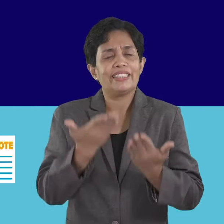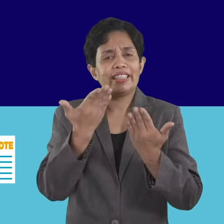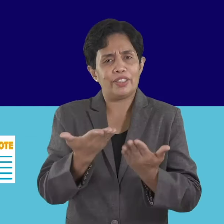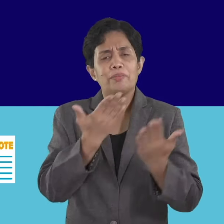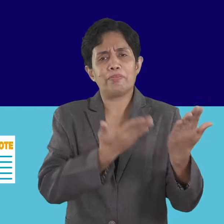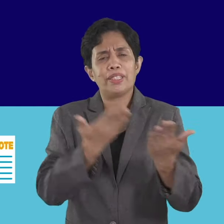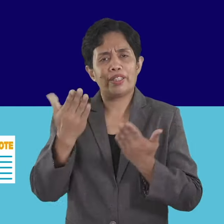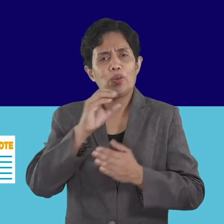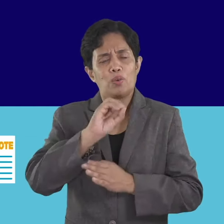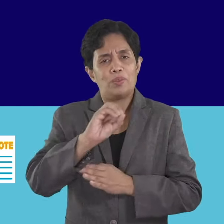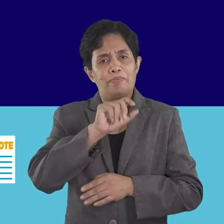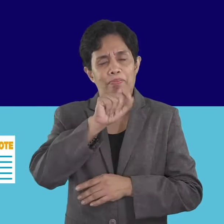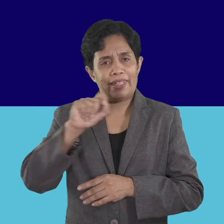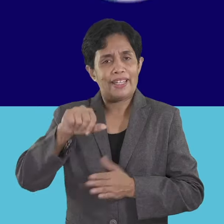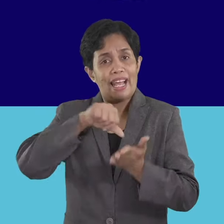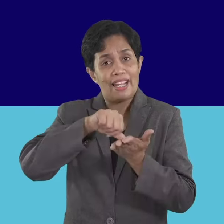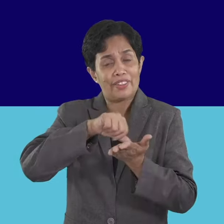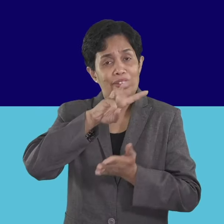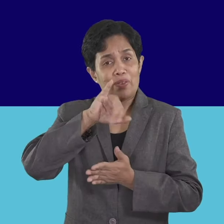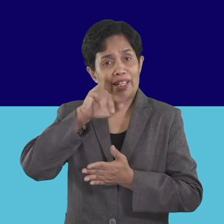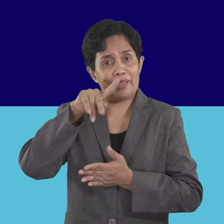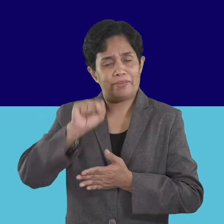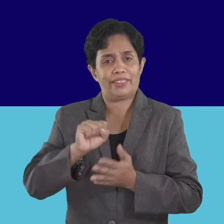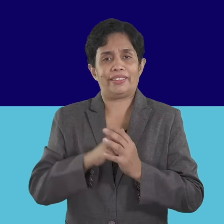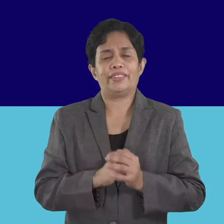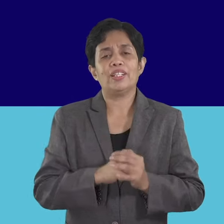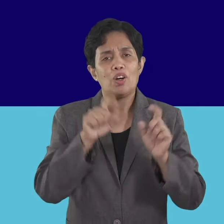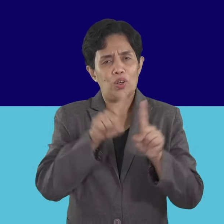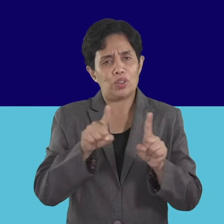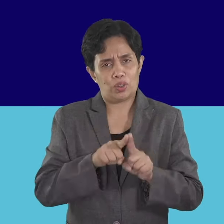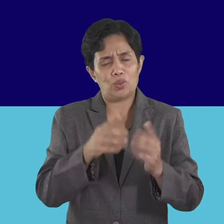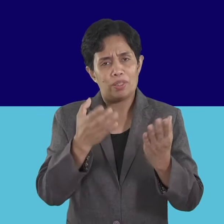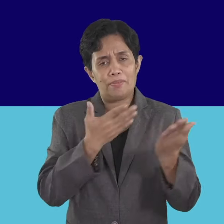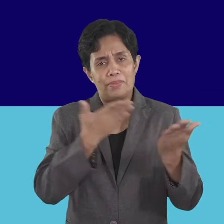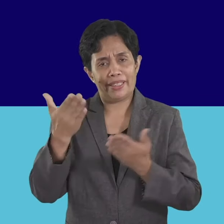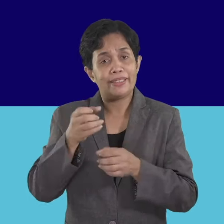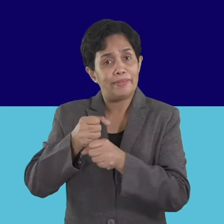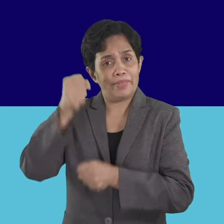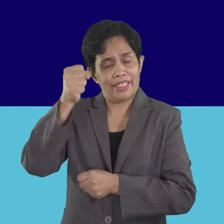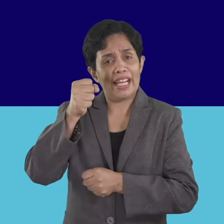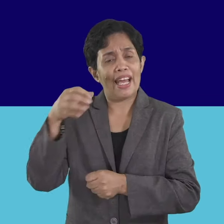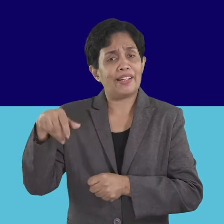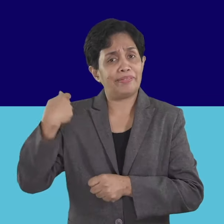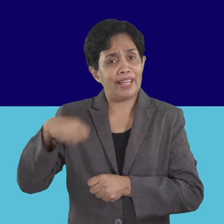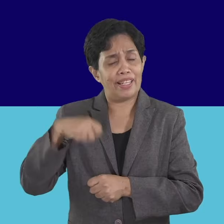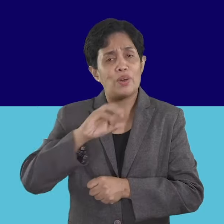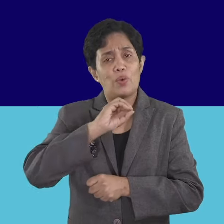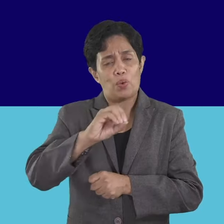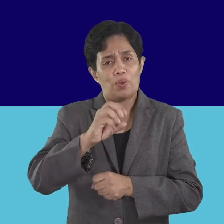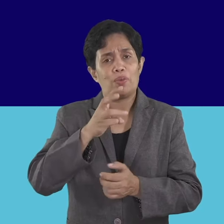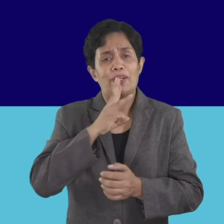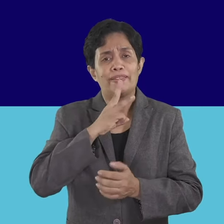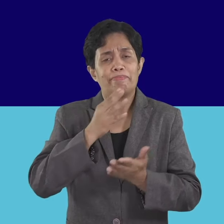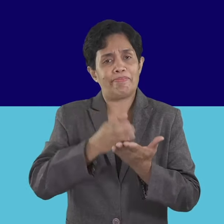suggest that you bring your own pen, alcohol, and wipes. You may also want to bring an umbrella, a fan, and